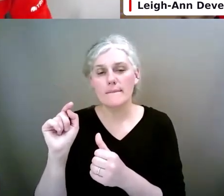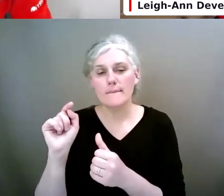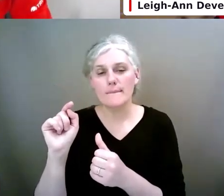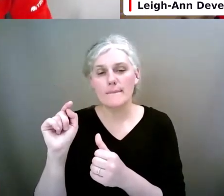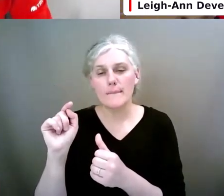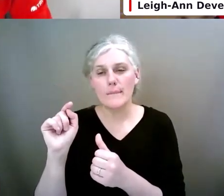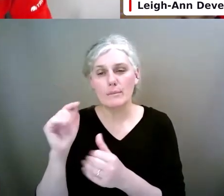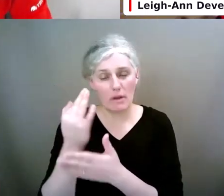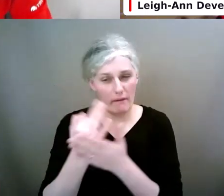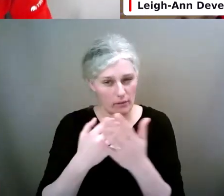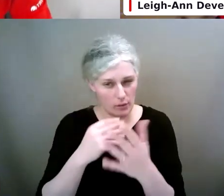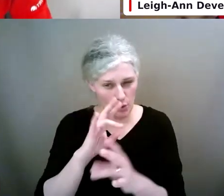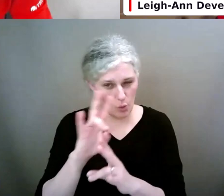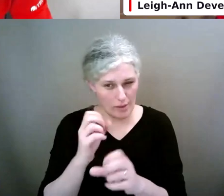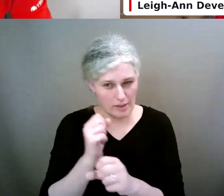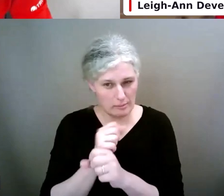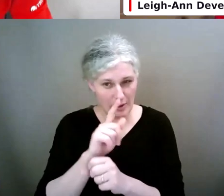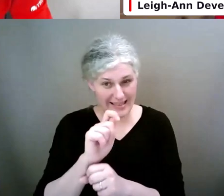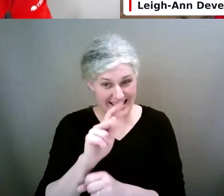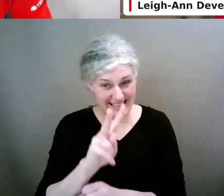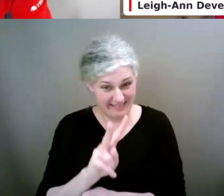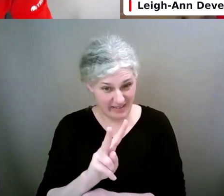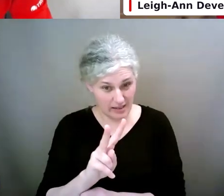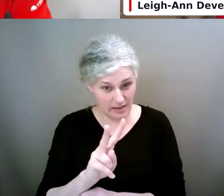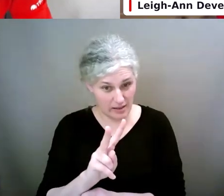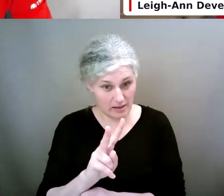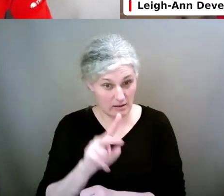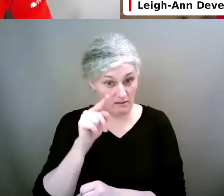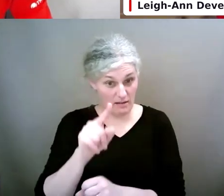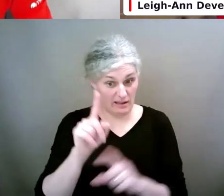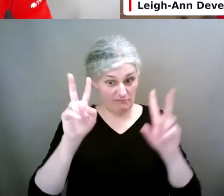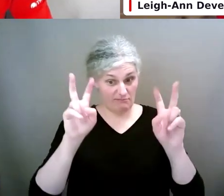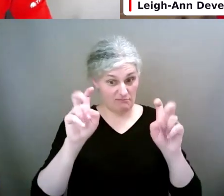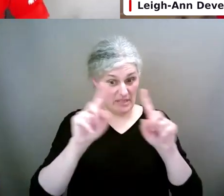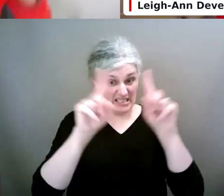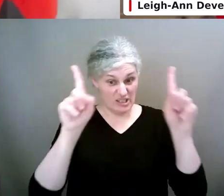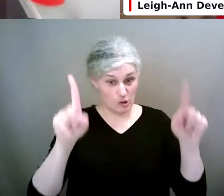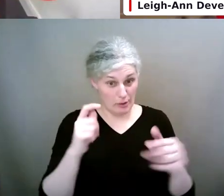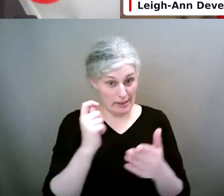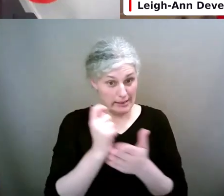There's a few questions about TV. Is TV screen time, too?